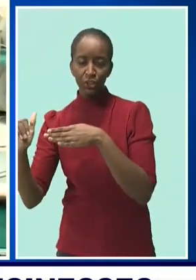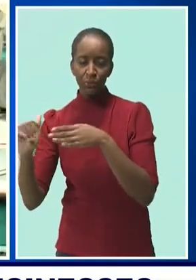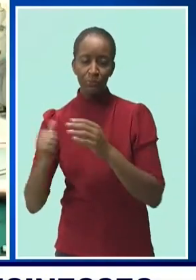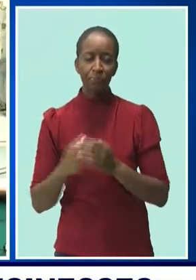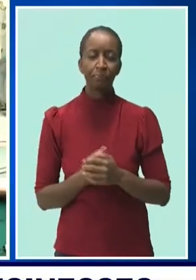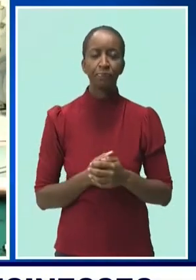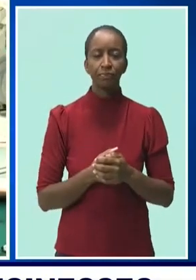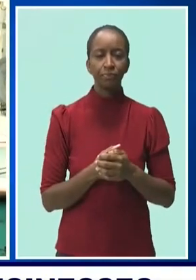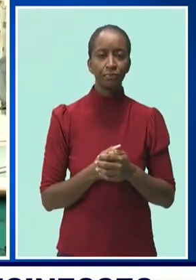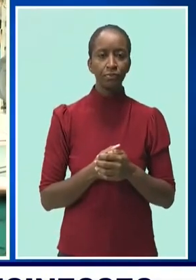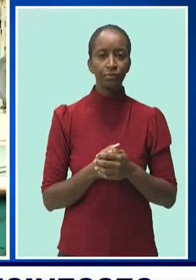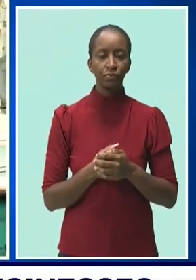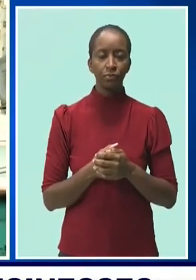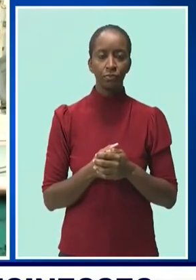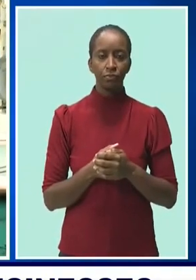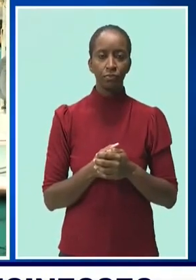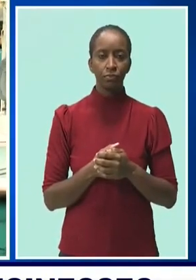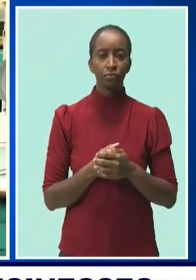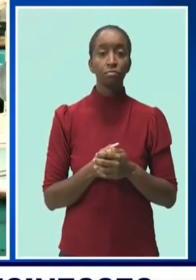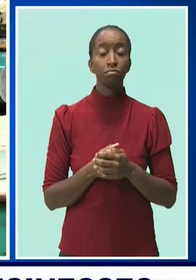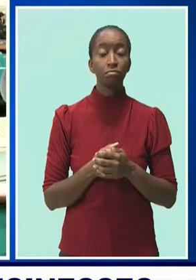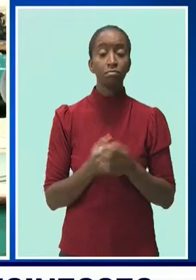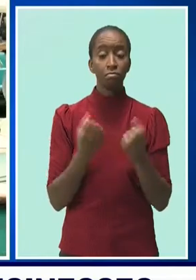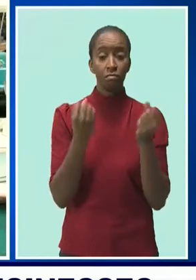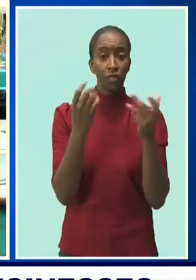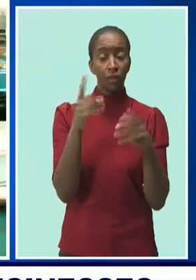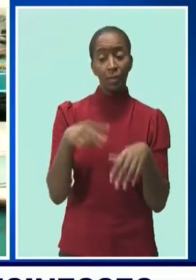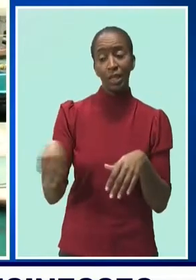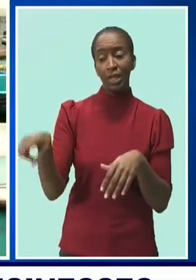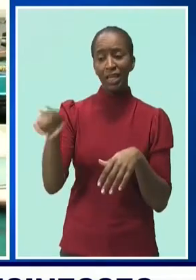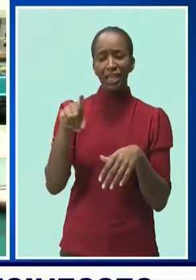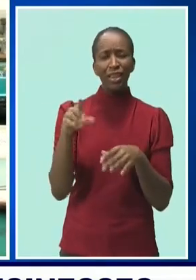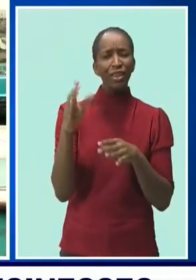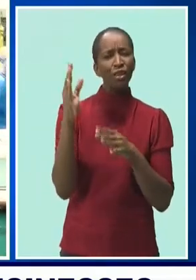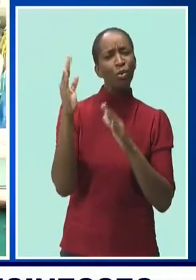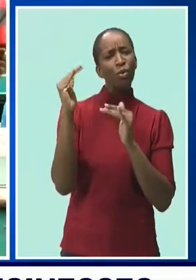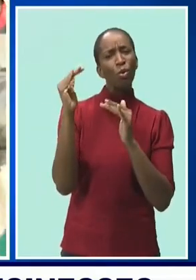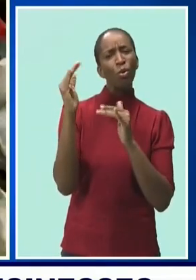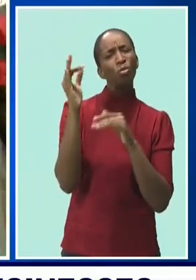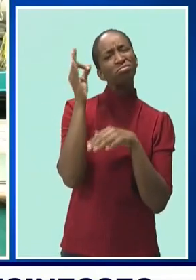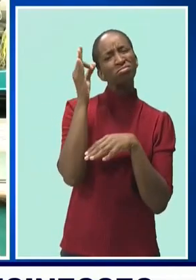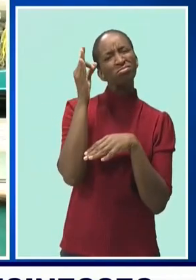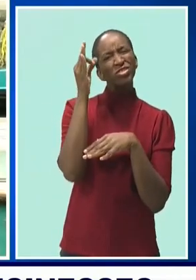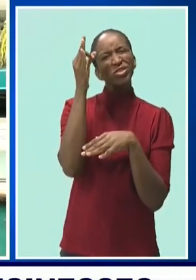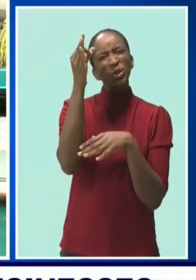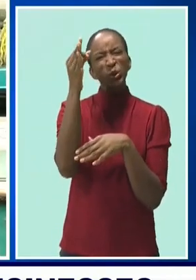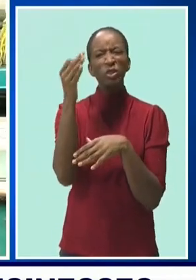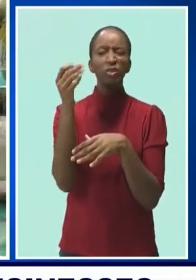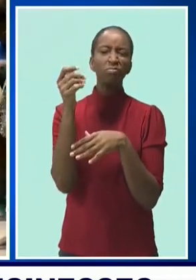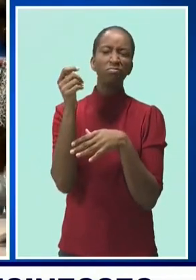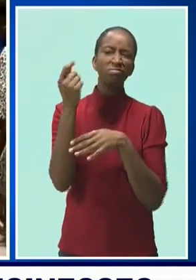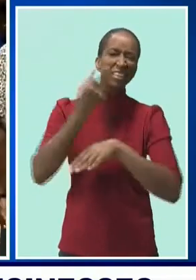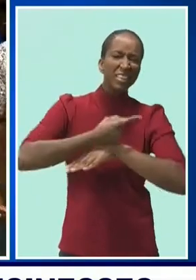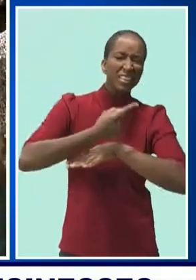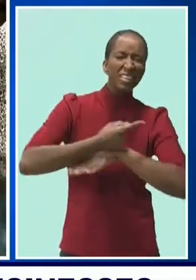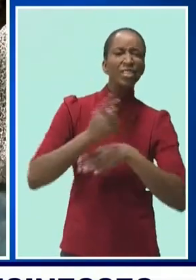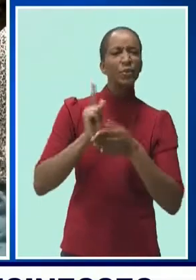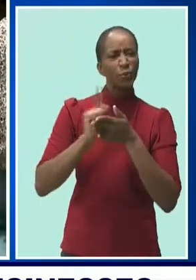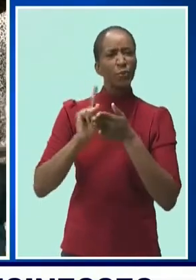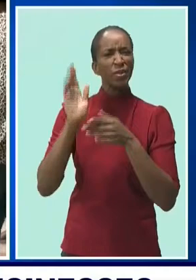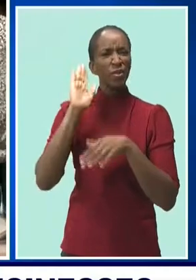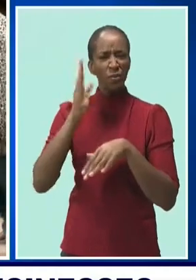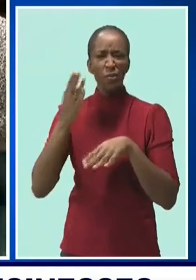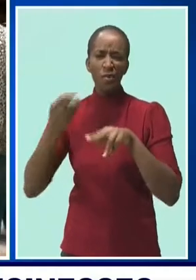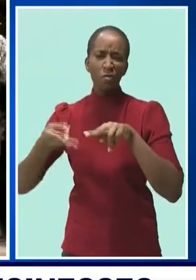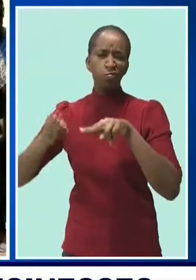Many of these business people are hoping activity will pick up in the coming days and weeks. Rhian Phillips,